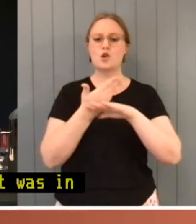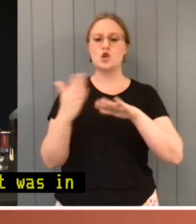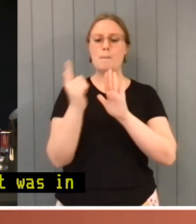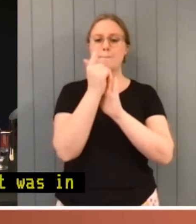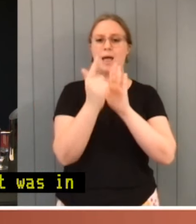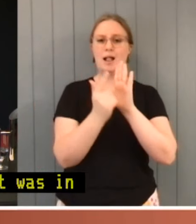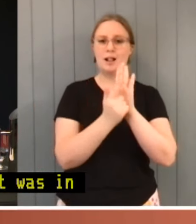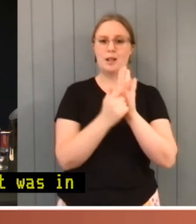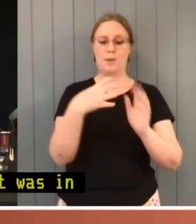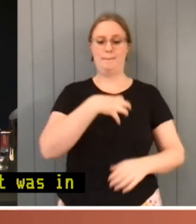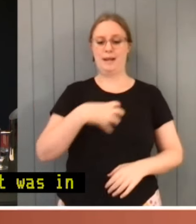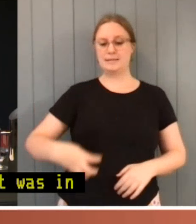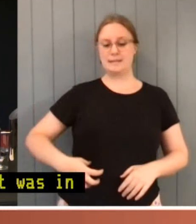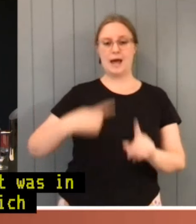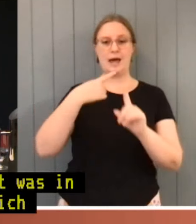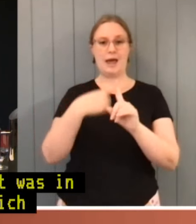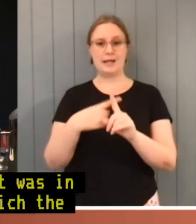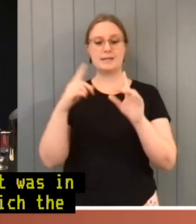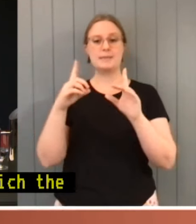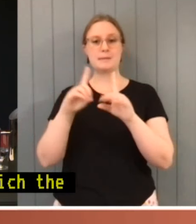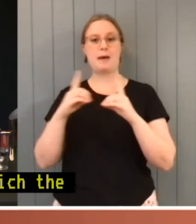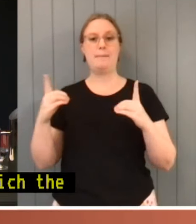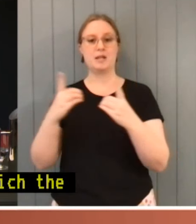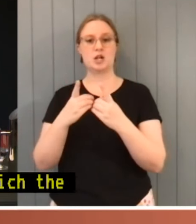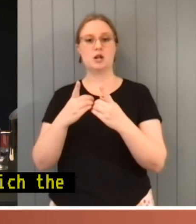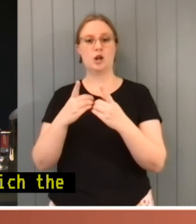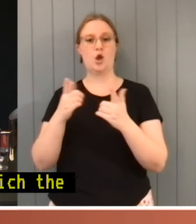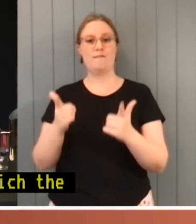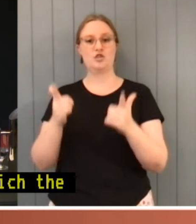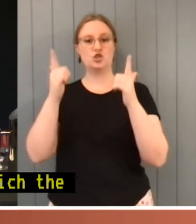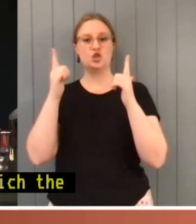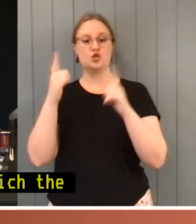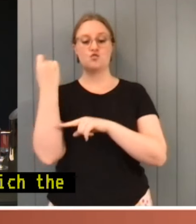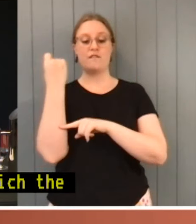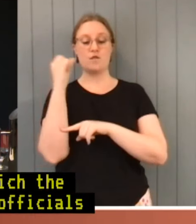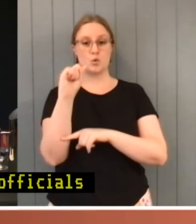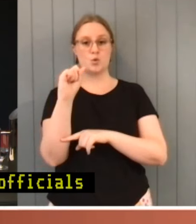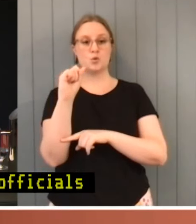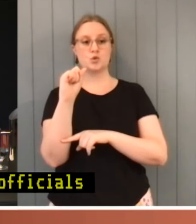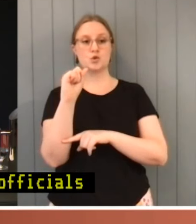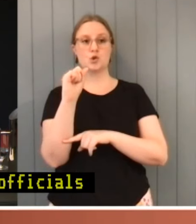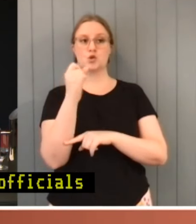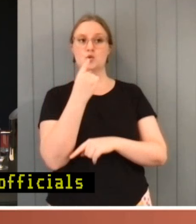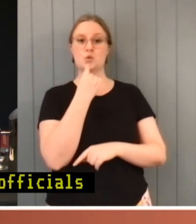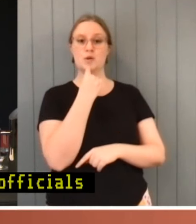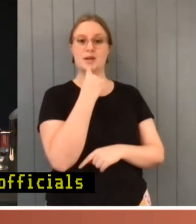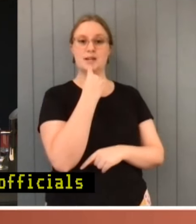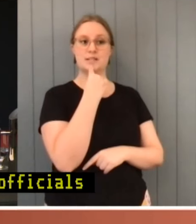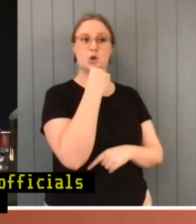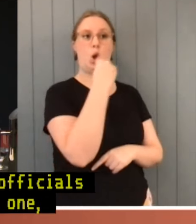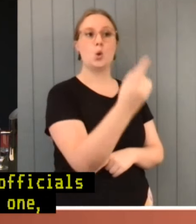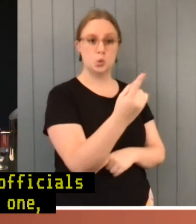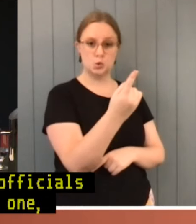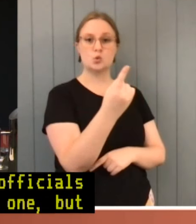departmental officials refused to disclose to not one but two different parliamentary committees what the constitutional